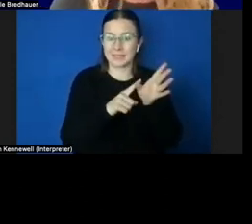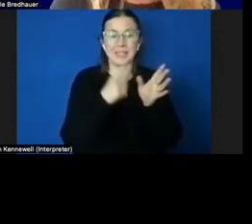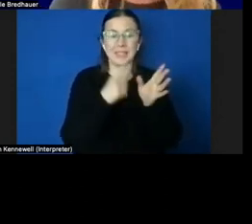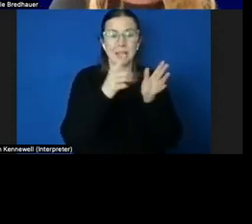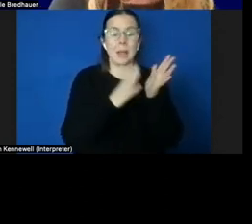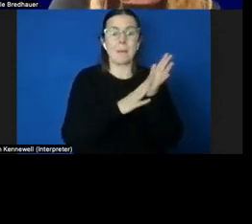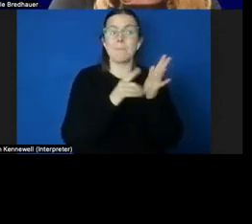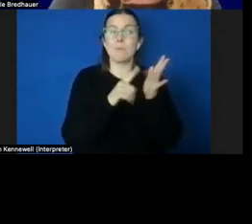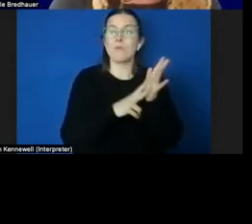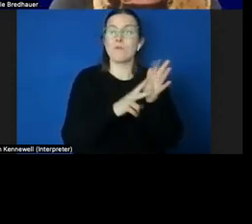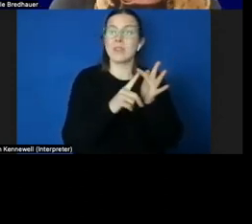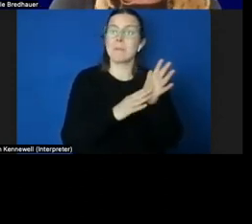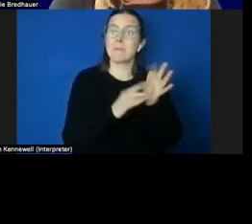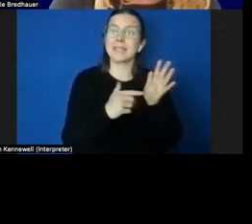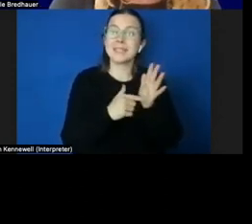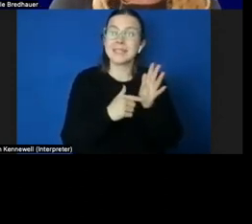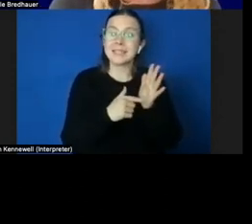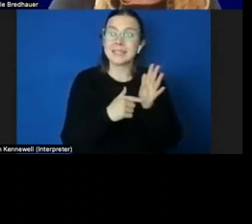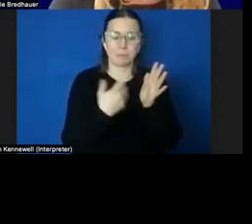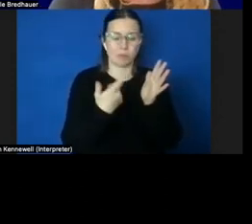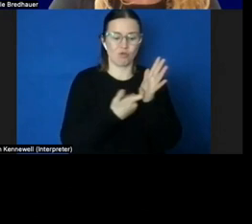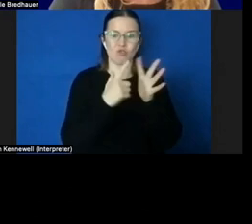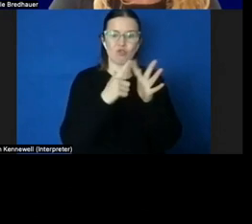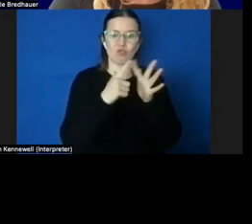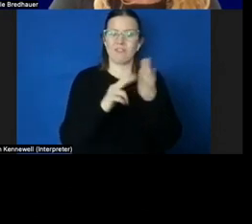where the child has no control.